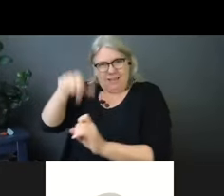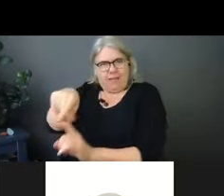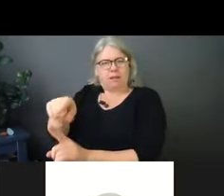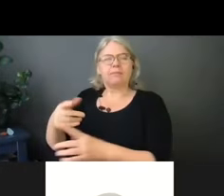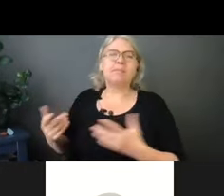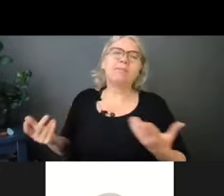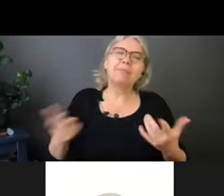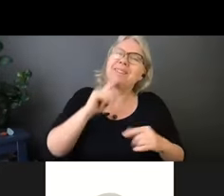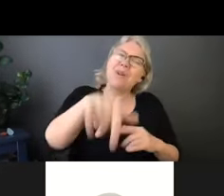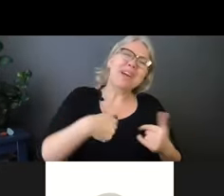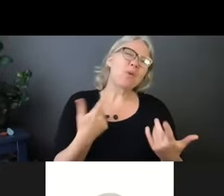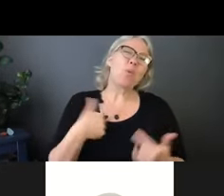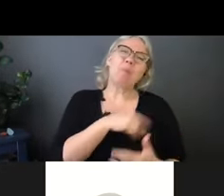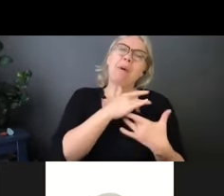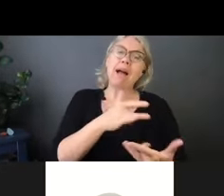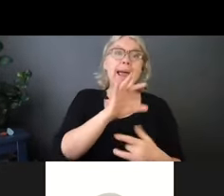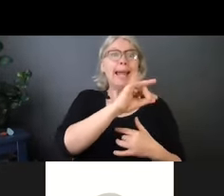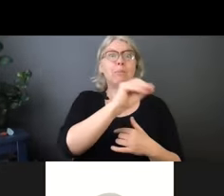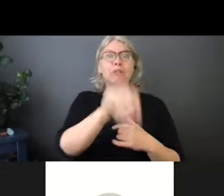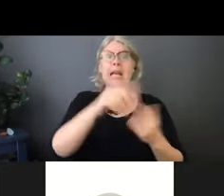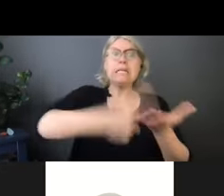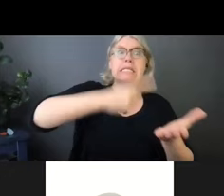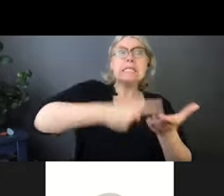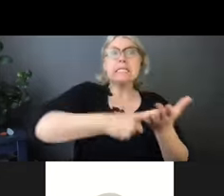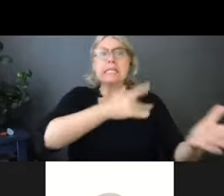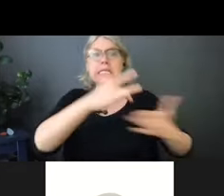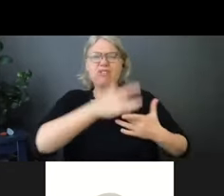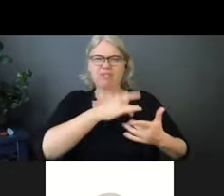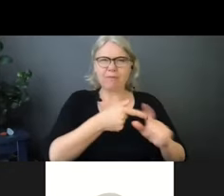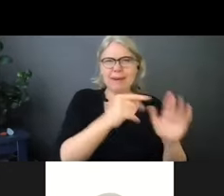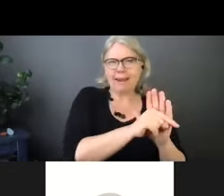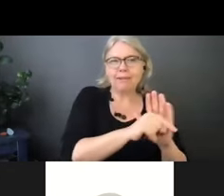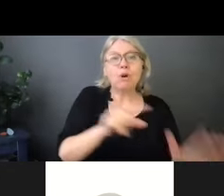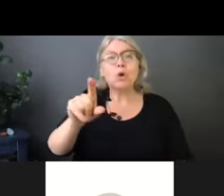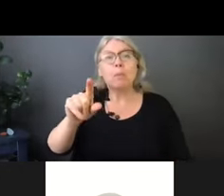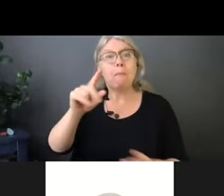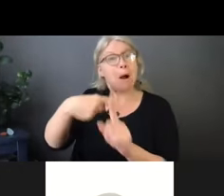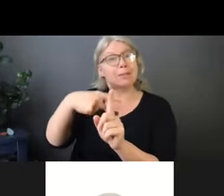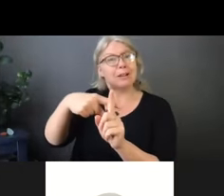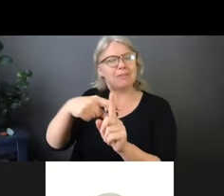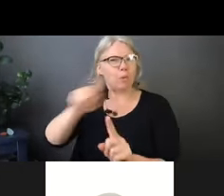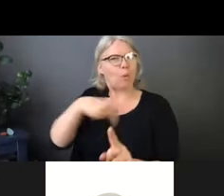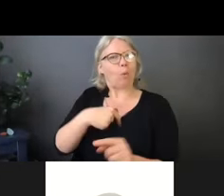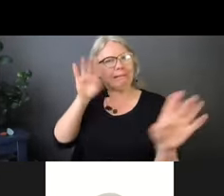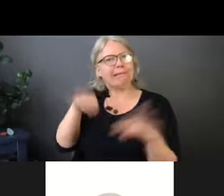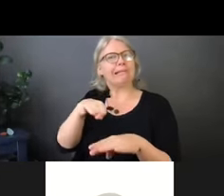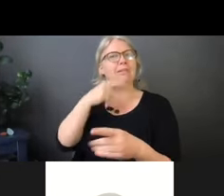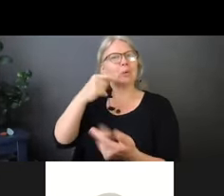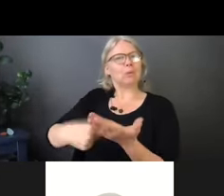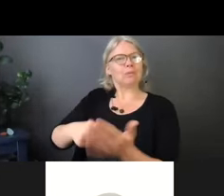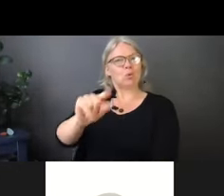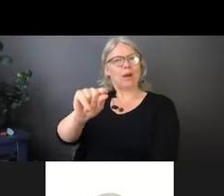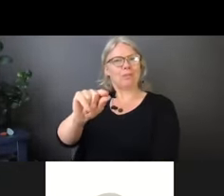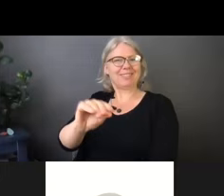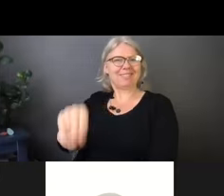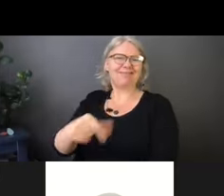say anything that I've got accurate information, David, but the numbers, um, from what I have researched so far, blood clotting is a risk with any